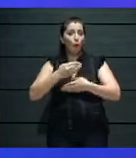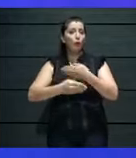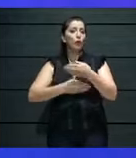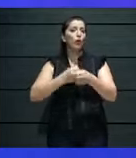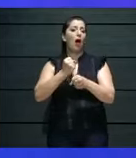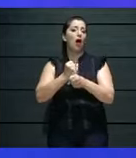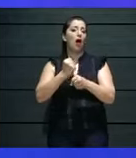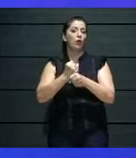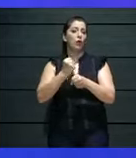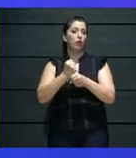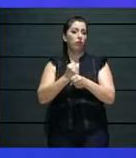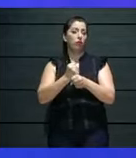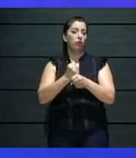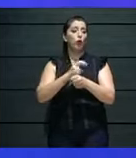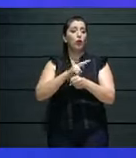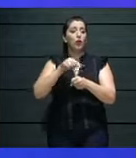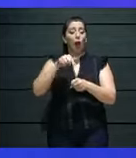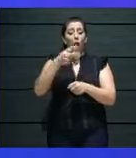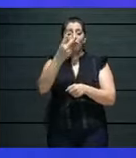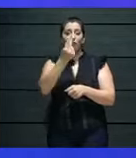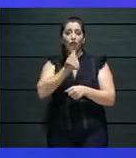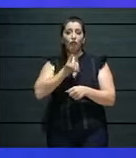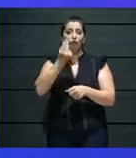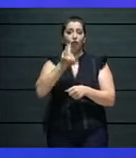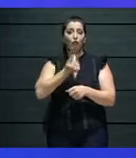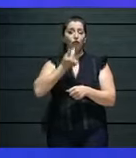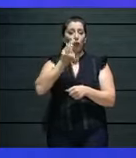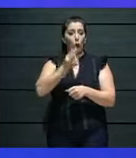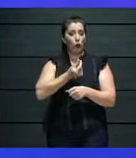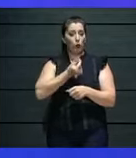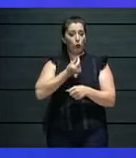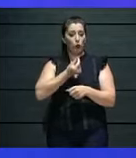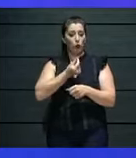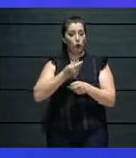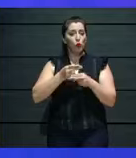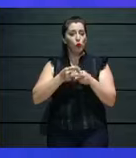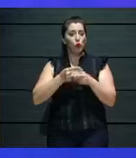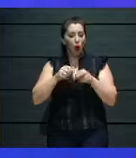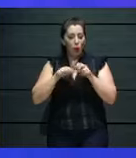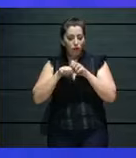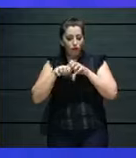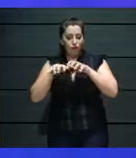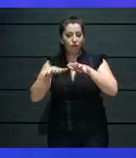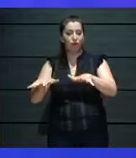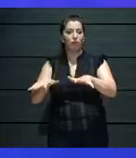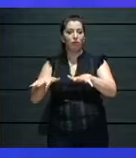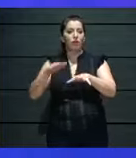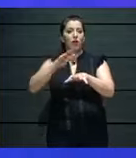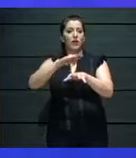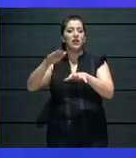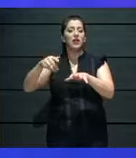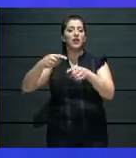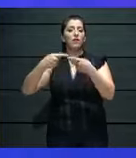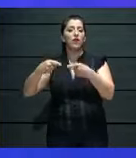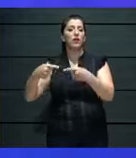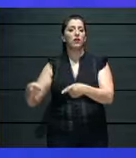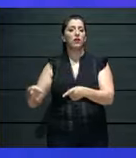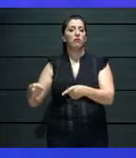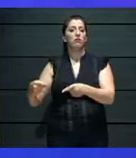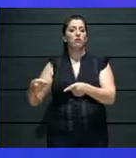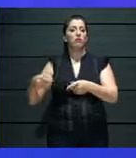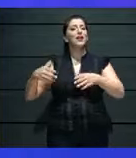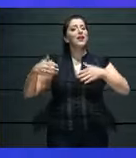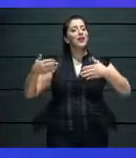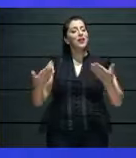channeled towards new ways of how to appeal to new audiences, how to make new